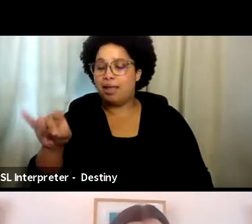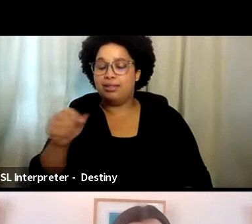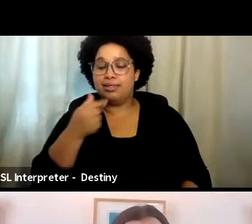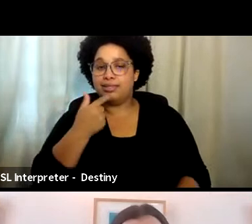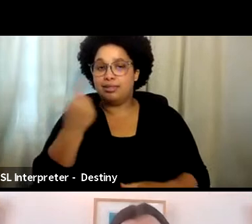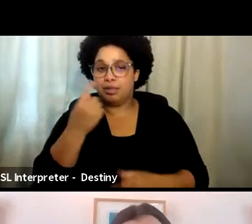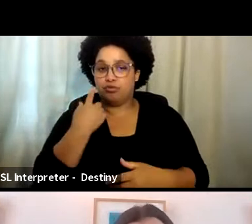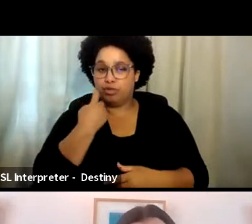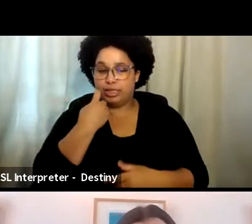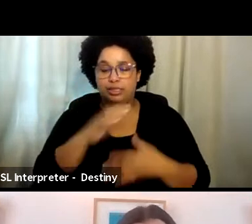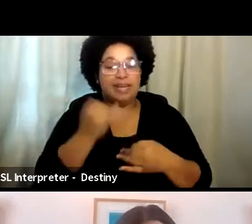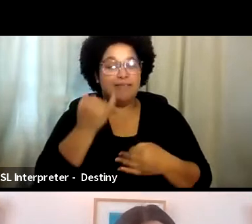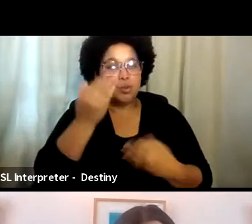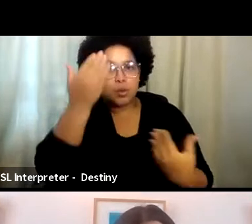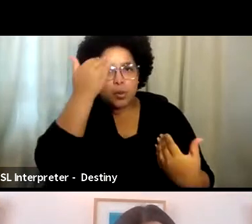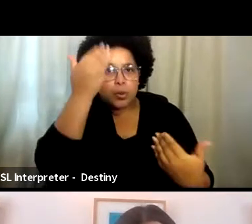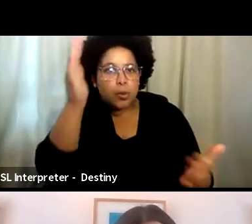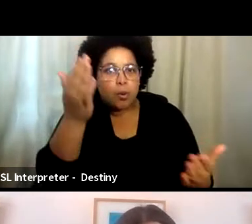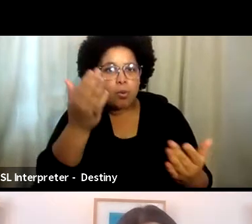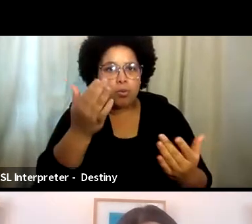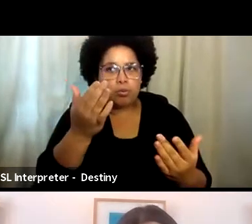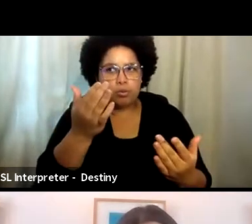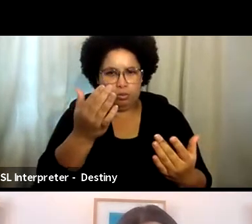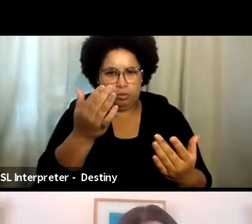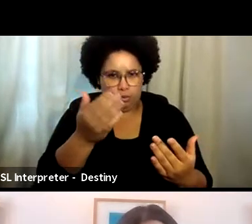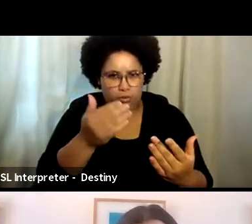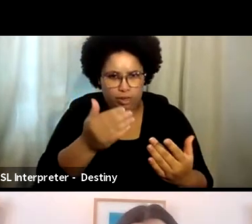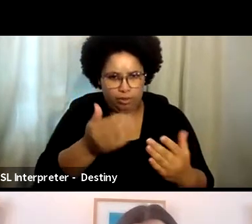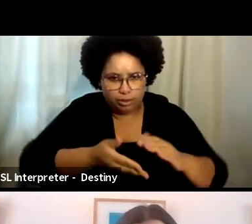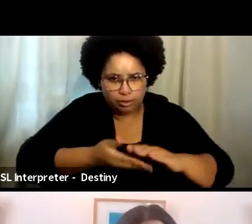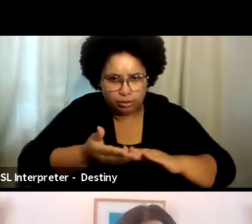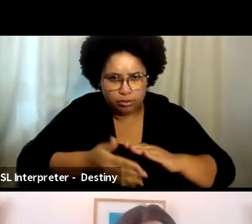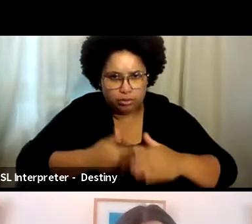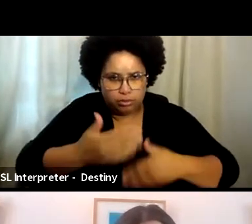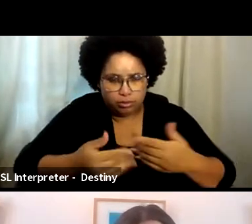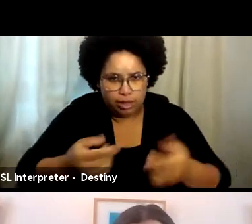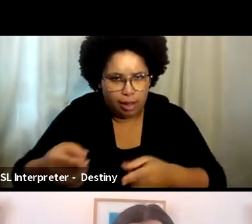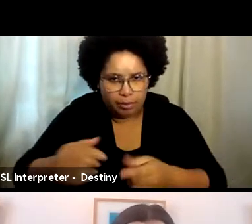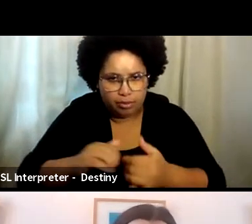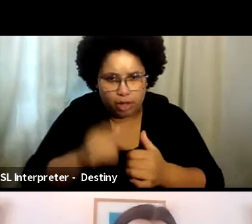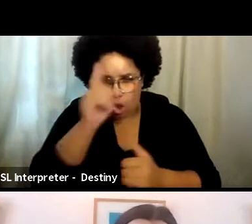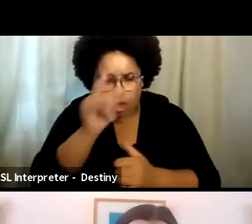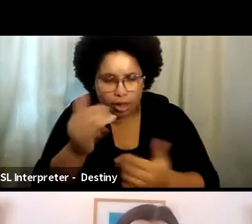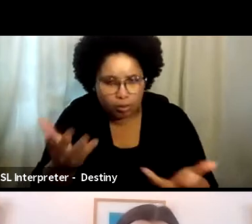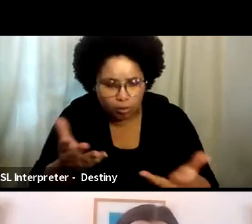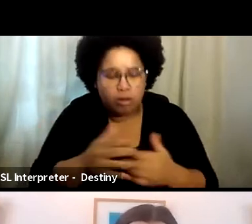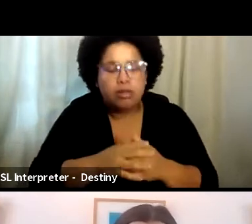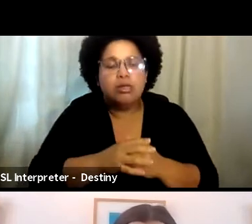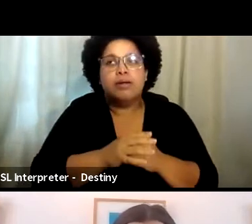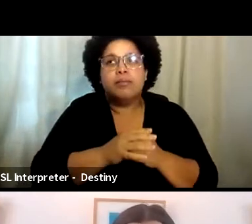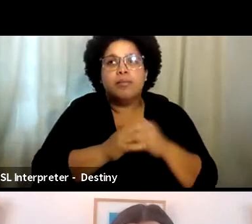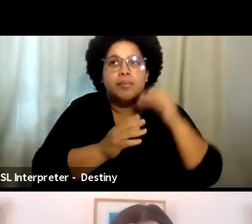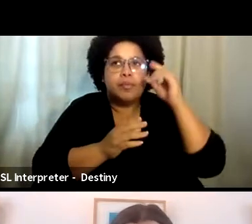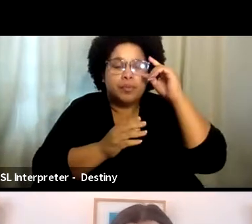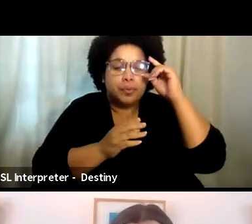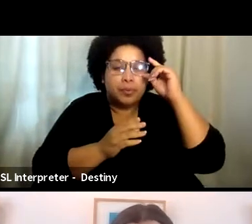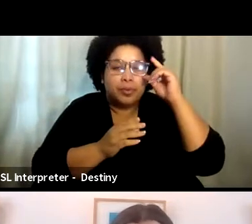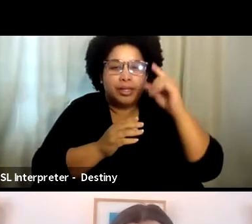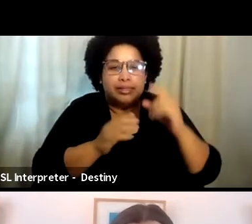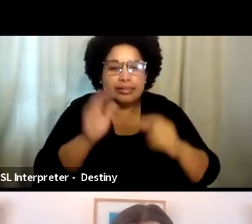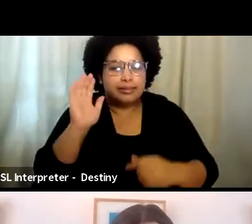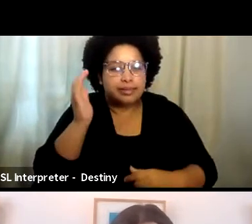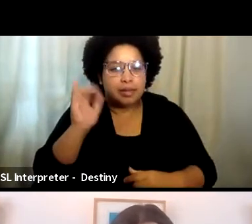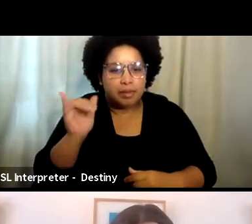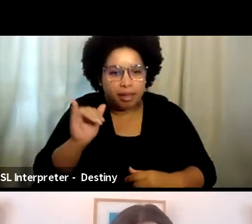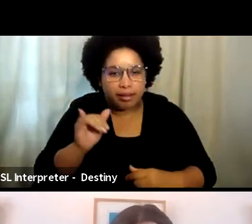if you are unaware of how this actually operates in the real world, it seems like